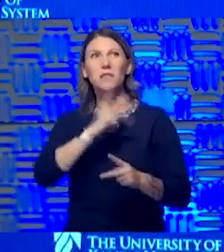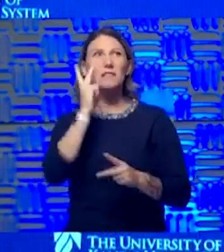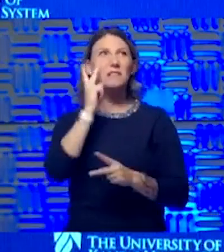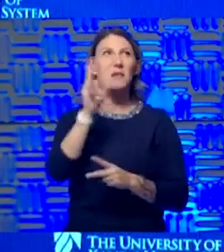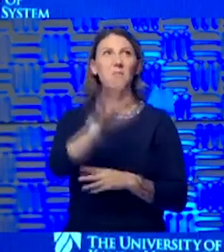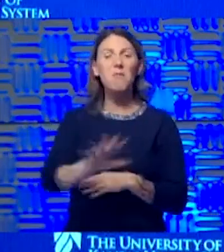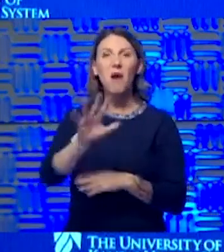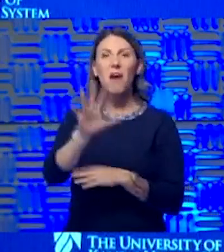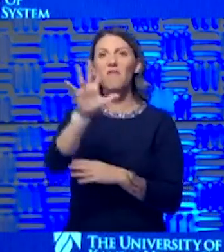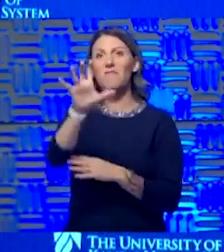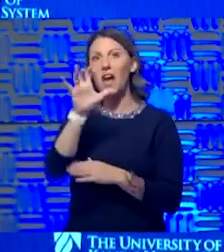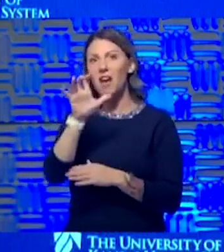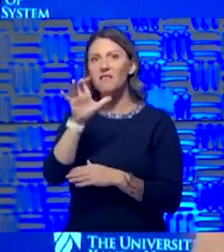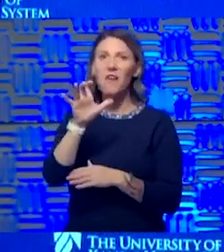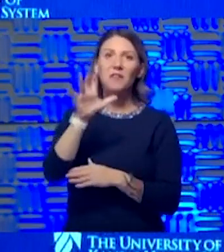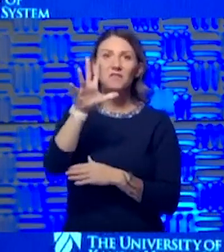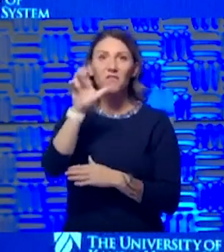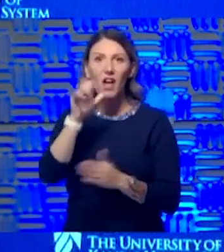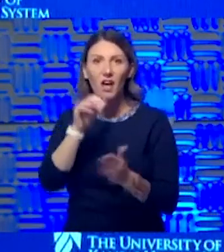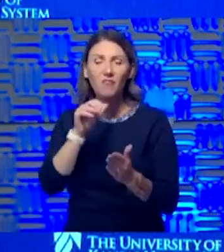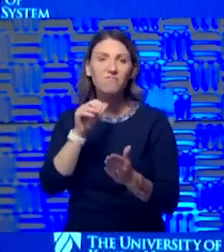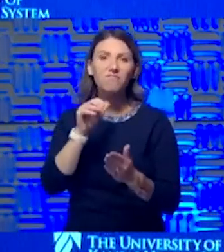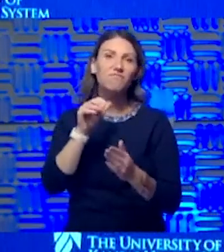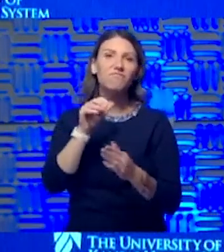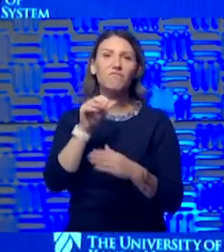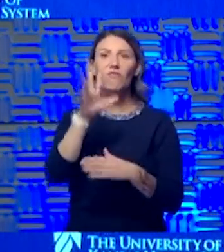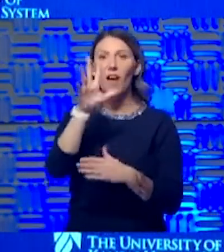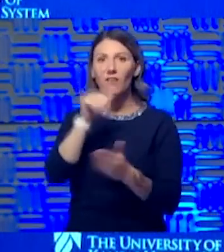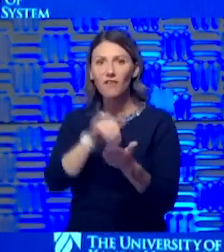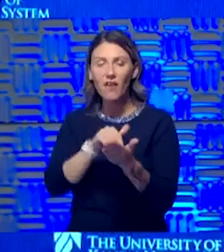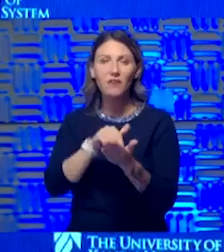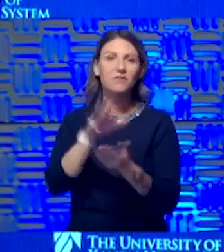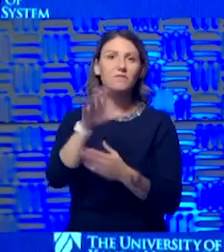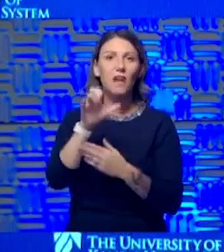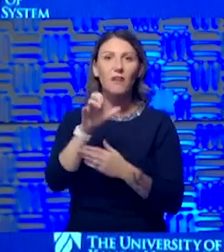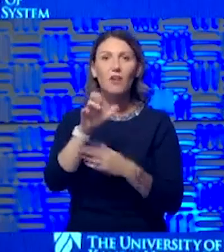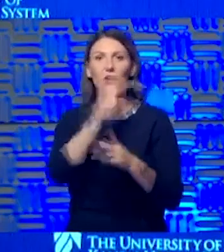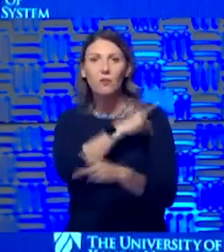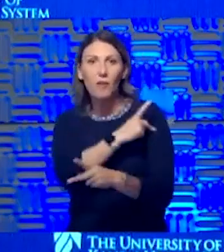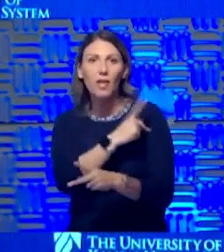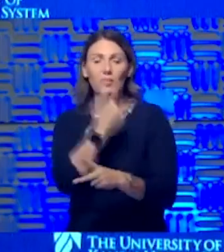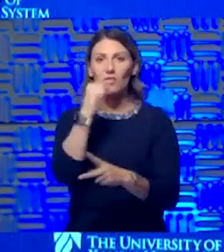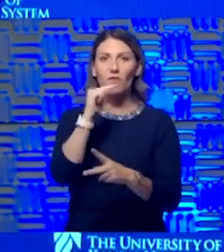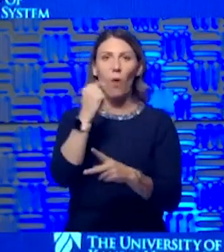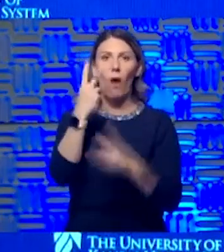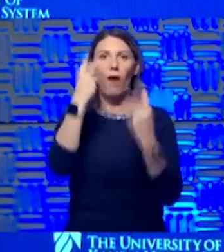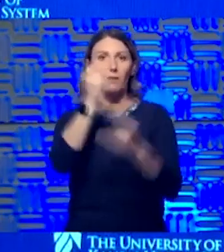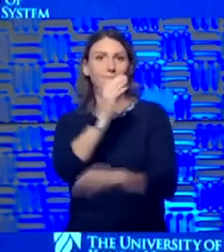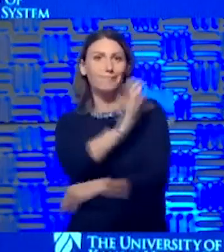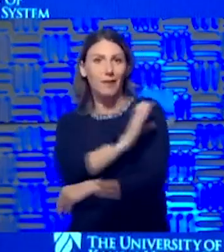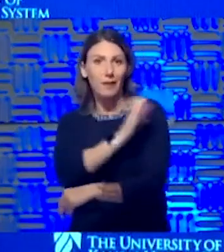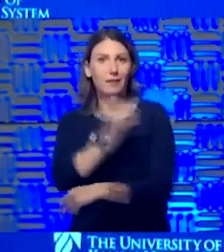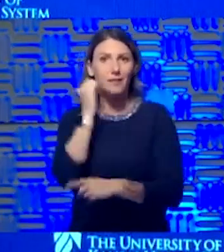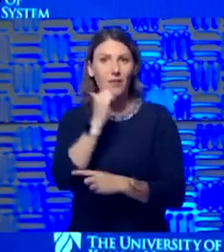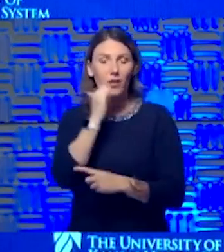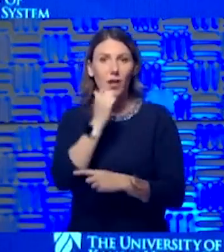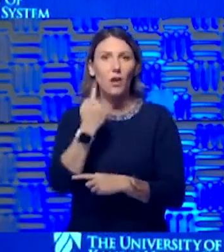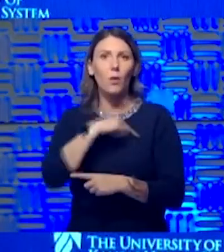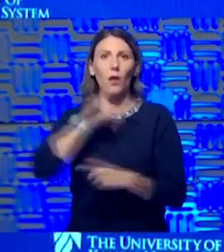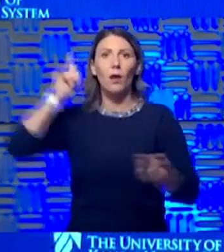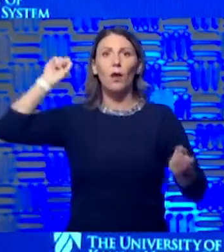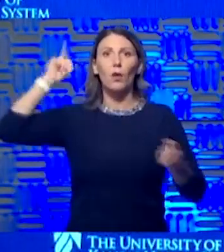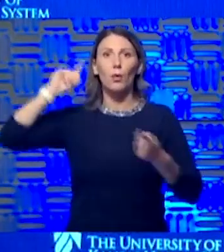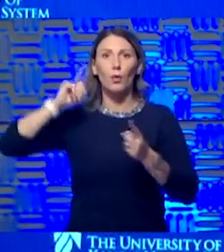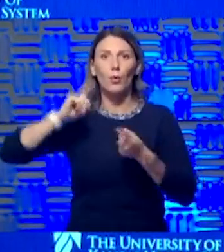,500 patient visits here or within our health system for ambulatory visits a day. We went down to about